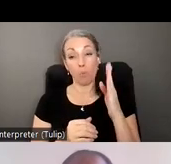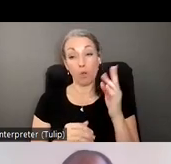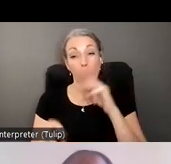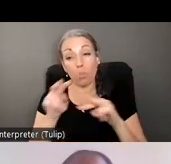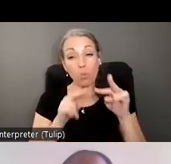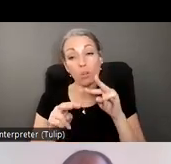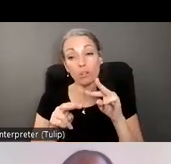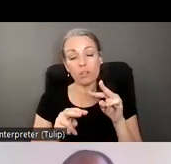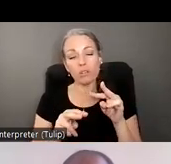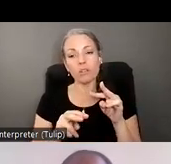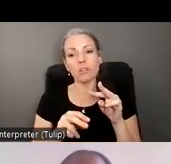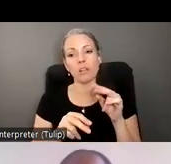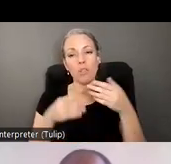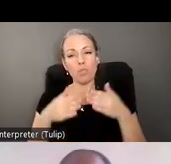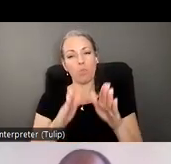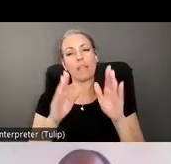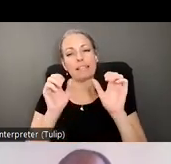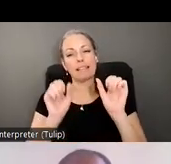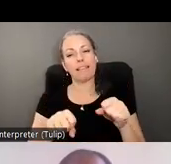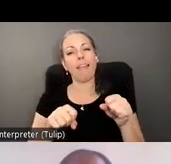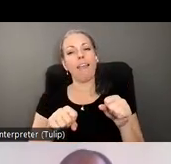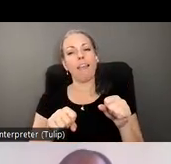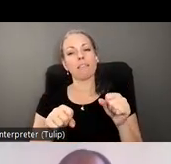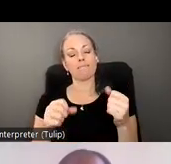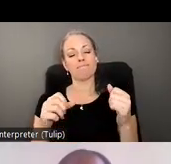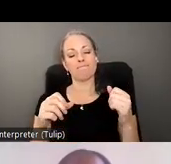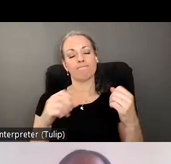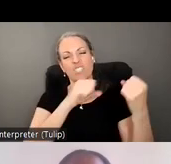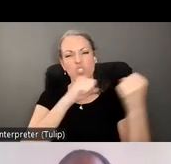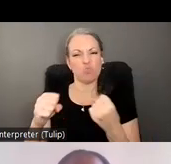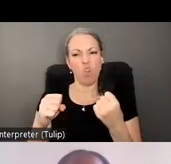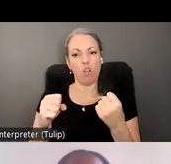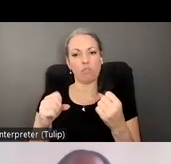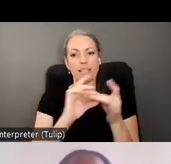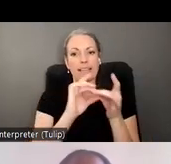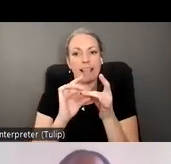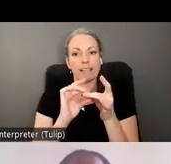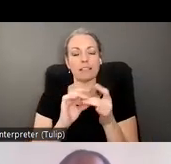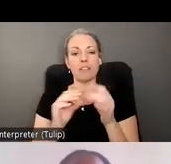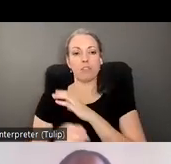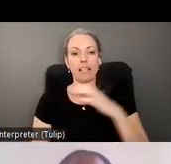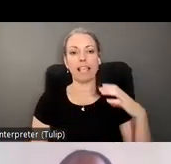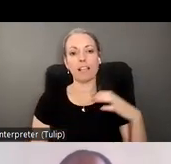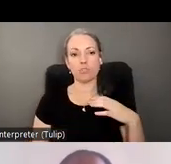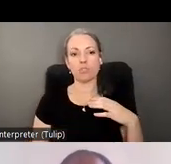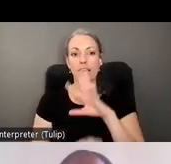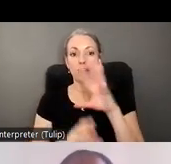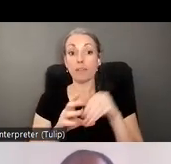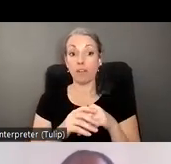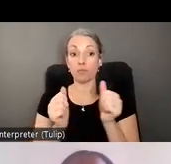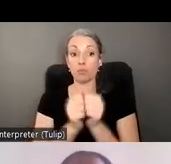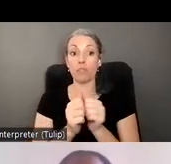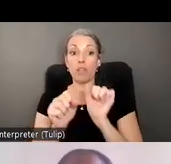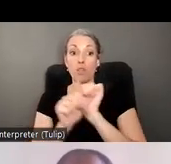um the ways that we can kind of solidify those as a part of the entire council and how we integrate that into the work of the